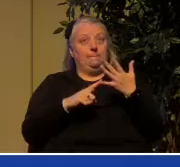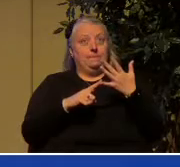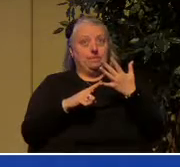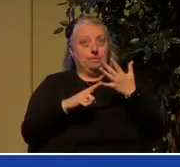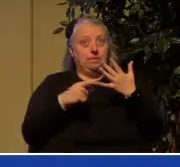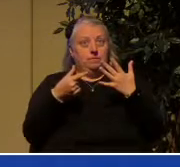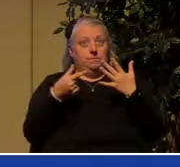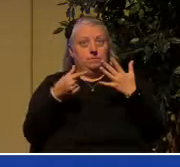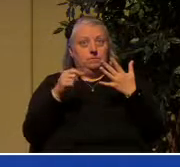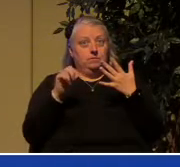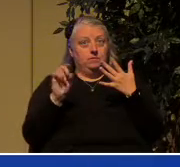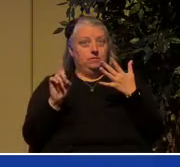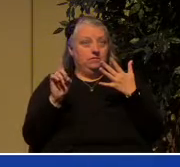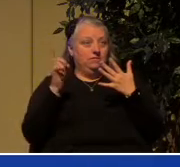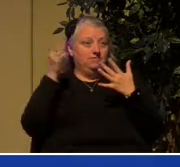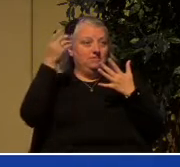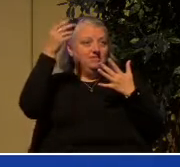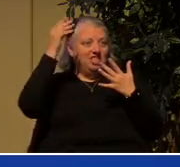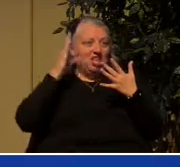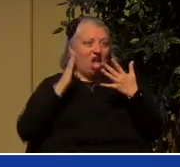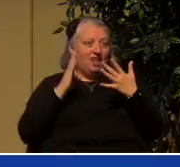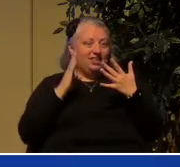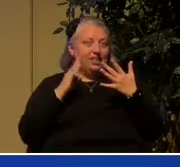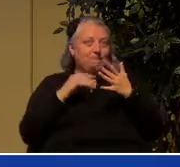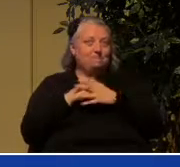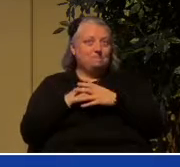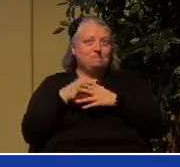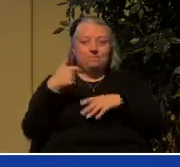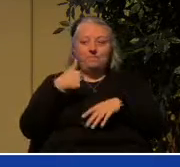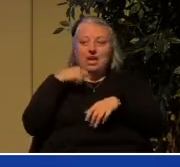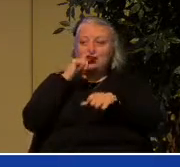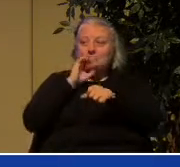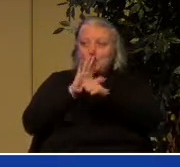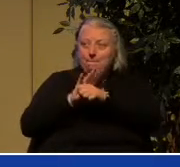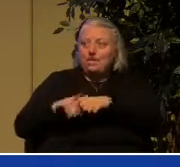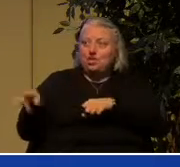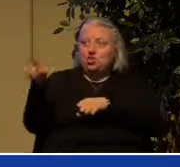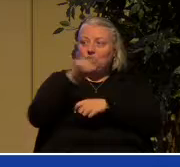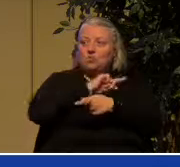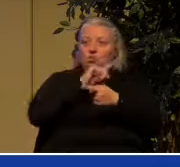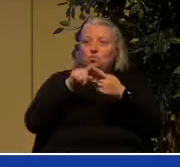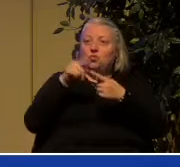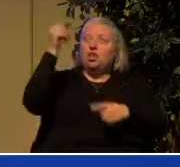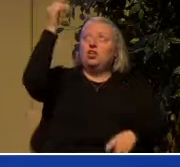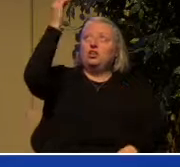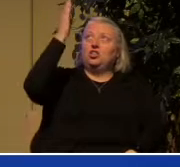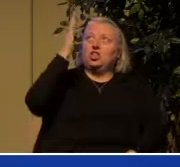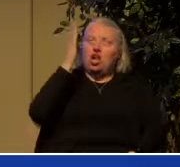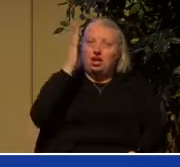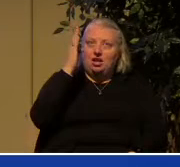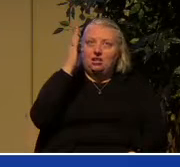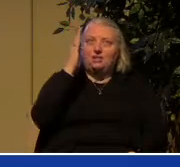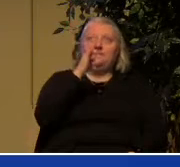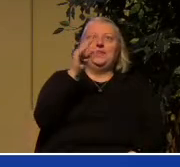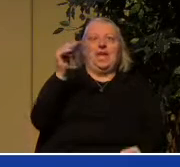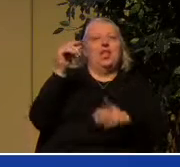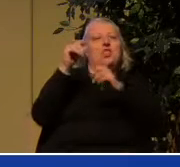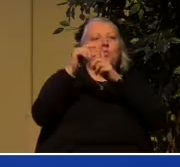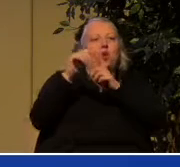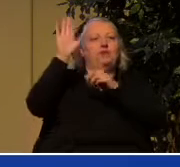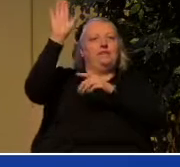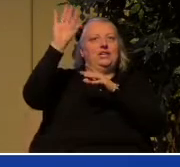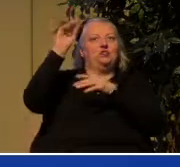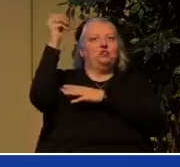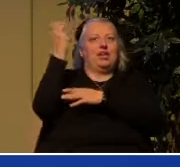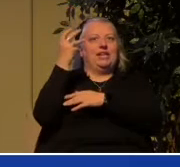God I commit you to God and the word of his grace which can